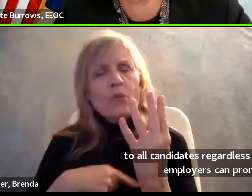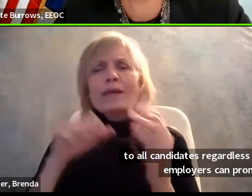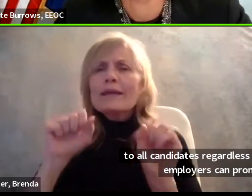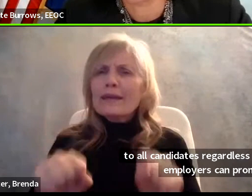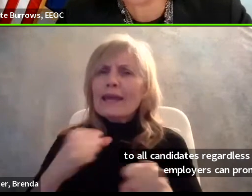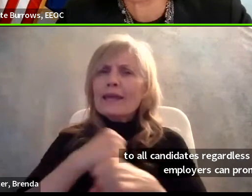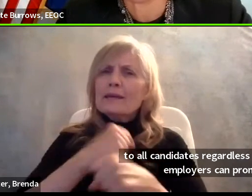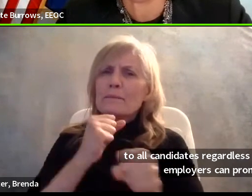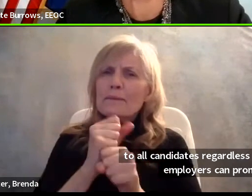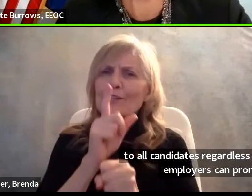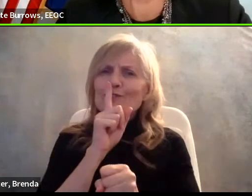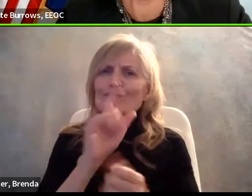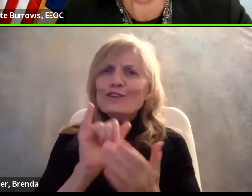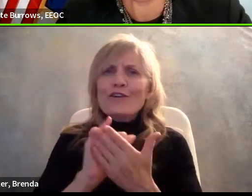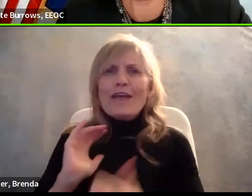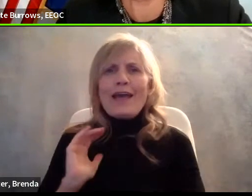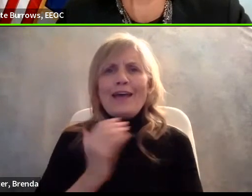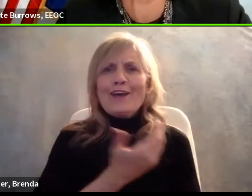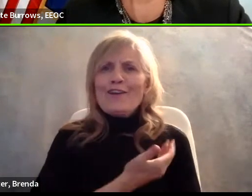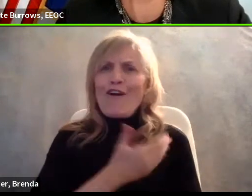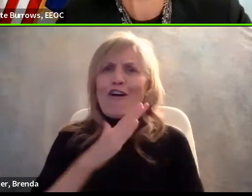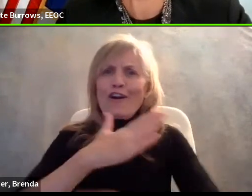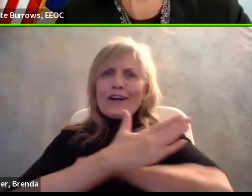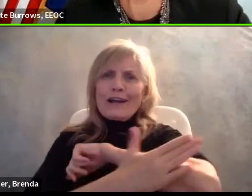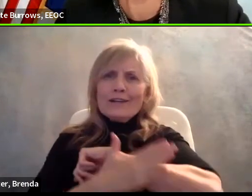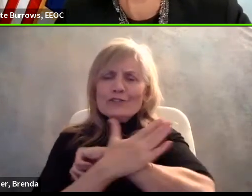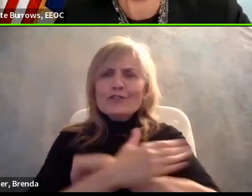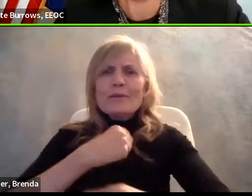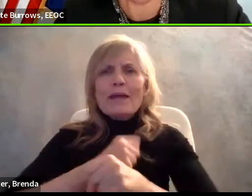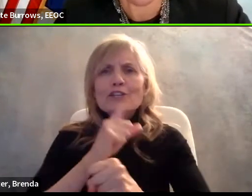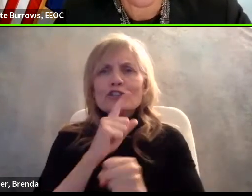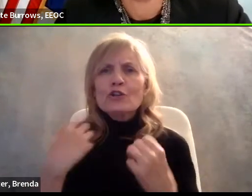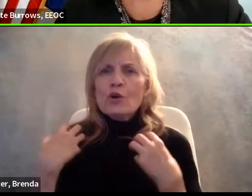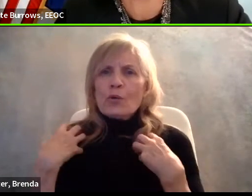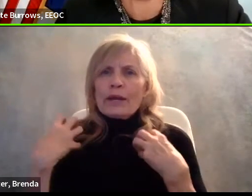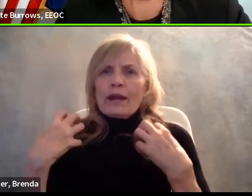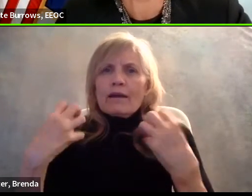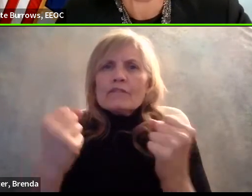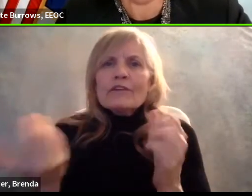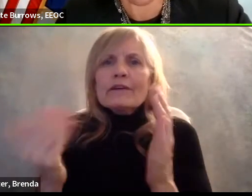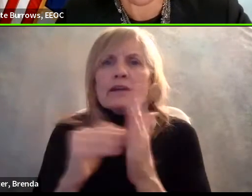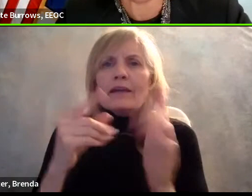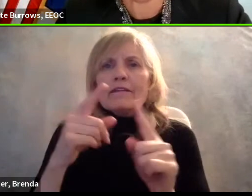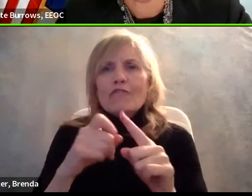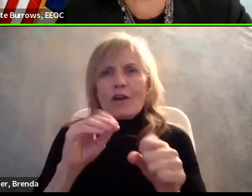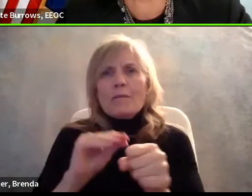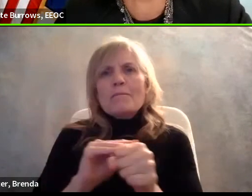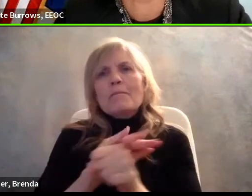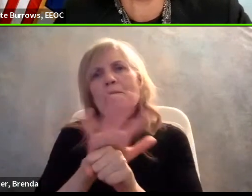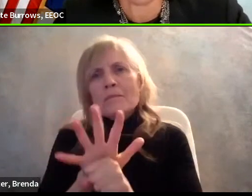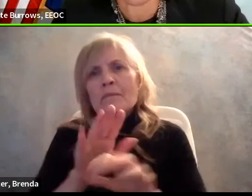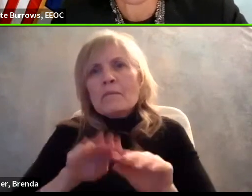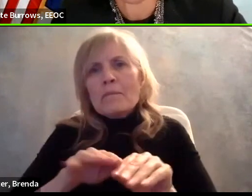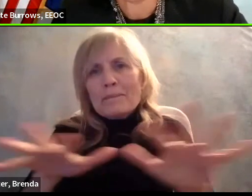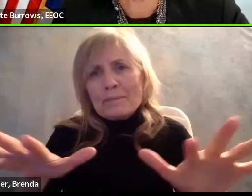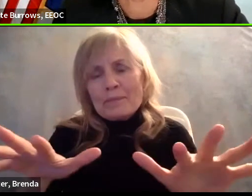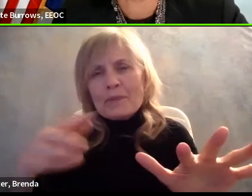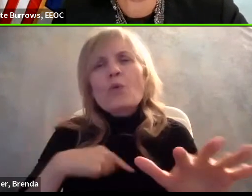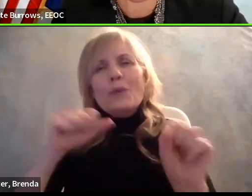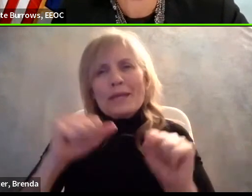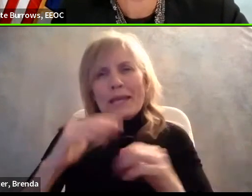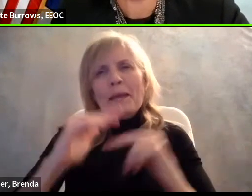that as our nation recovers from the pandemic, we build an inclusive economy that works for everyone. So I look forward